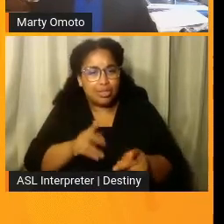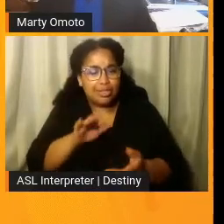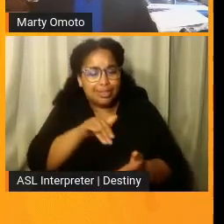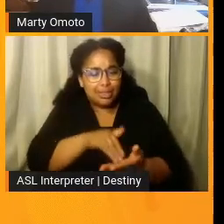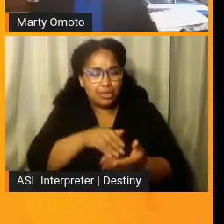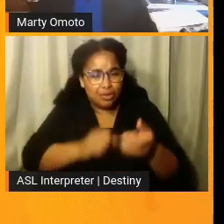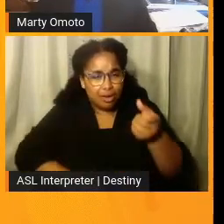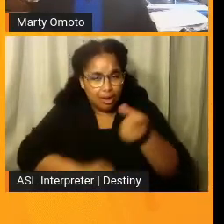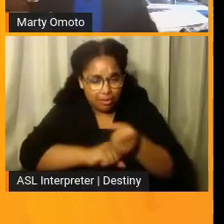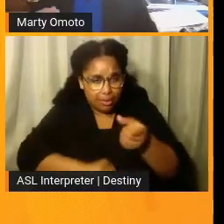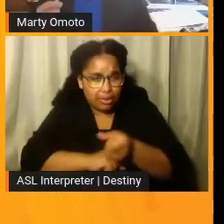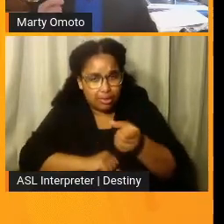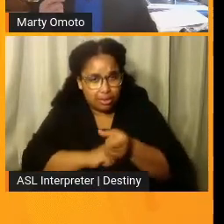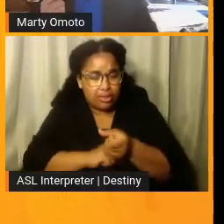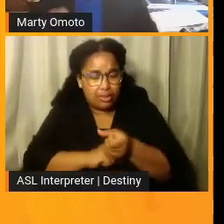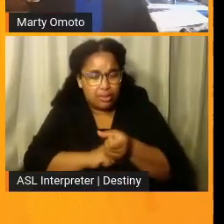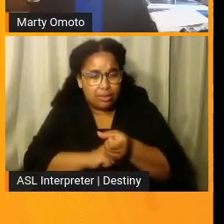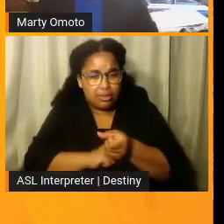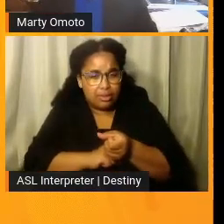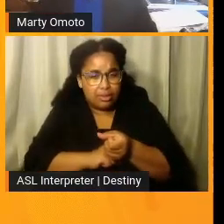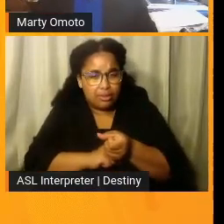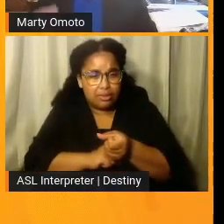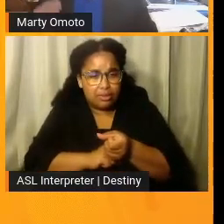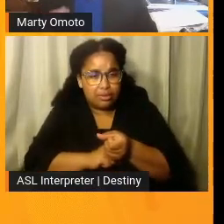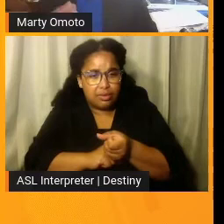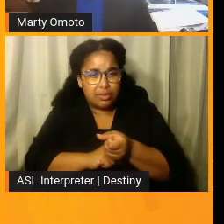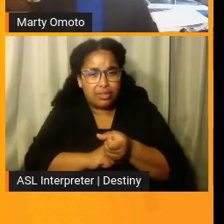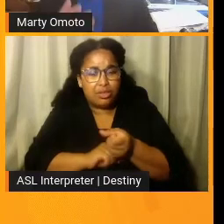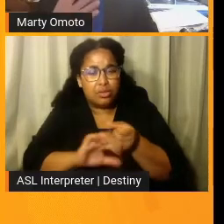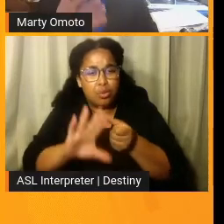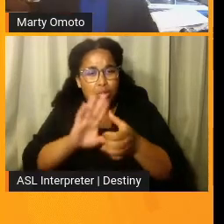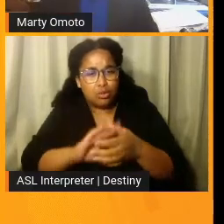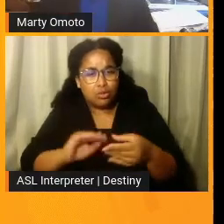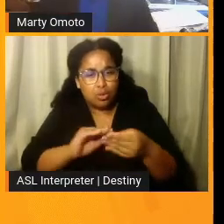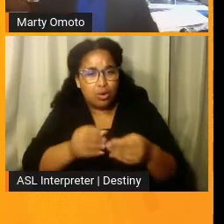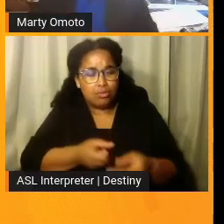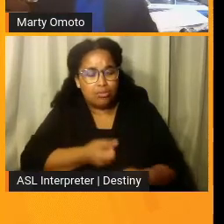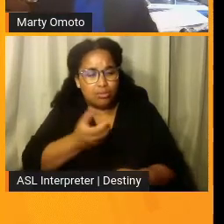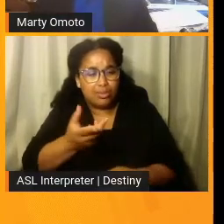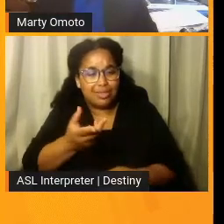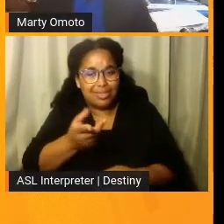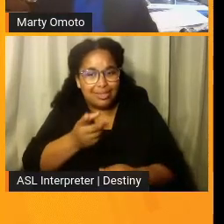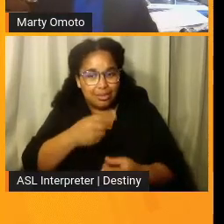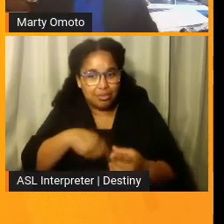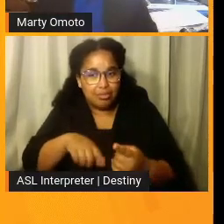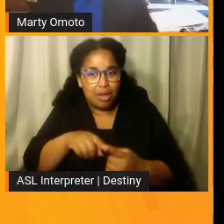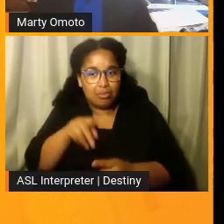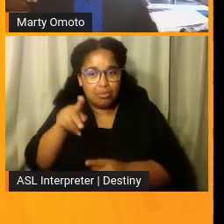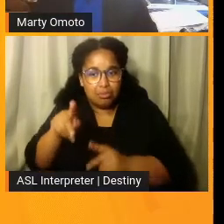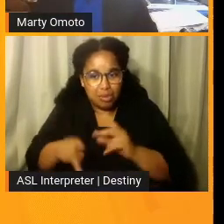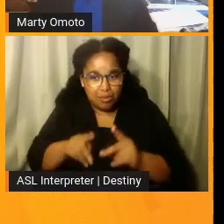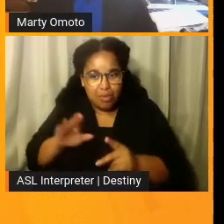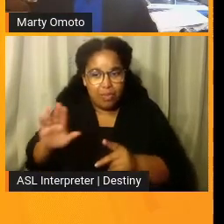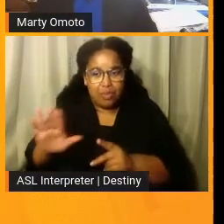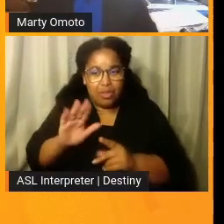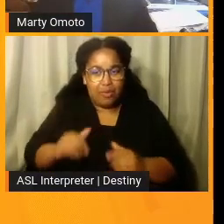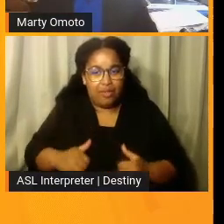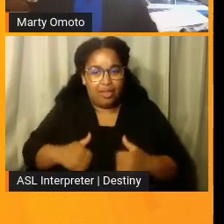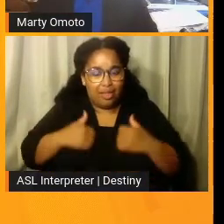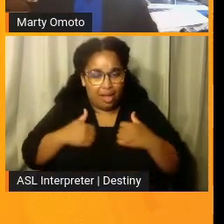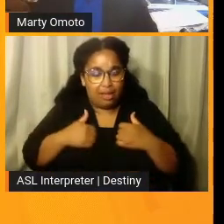uh, and telling your story is about people whose lives mattered.